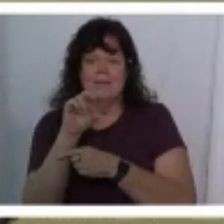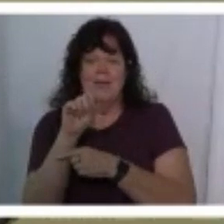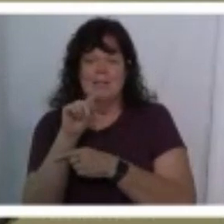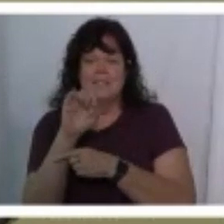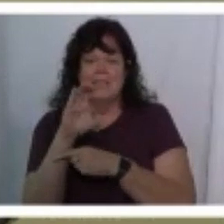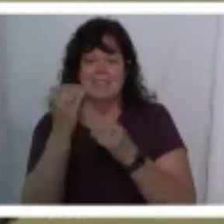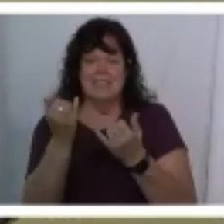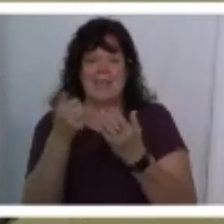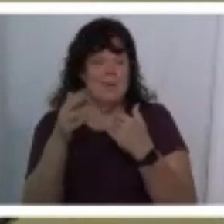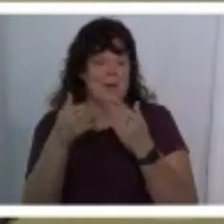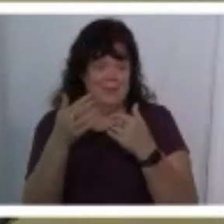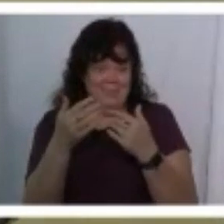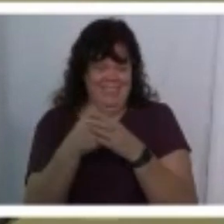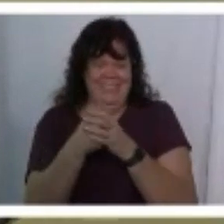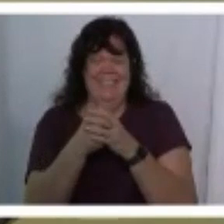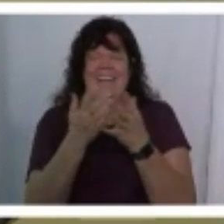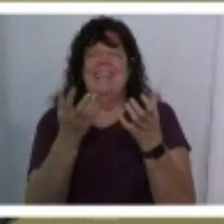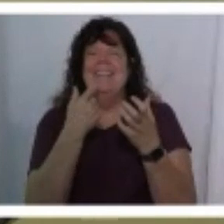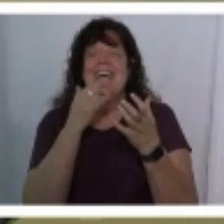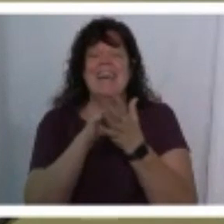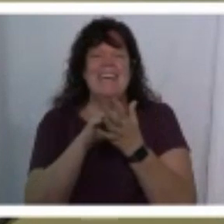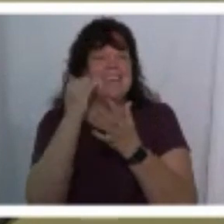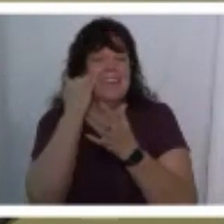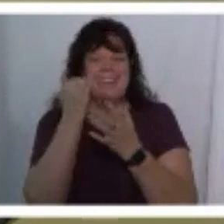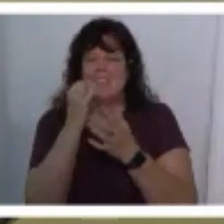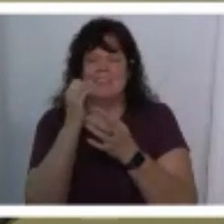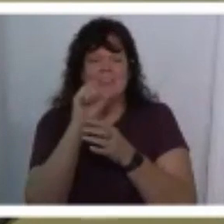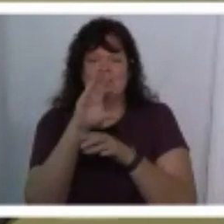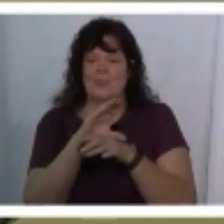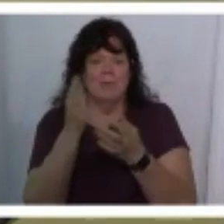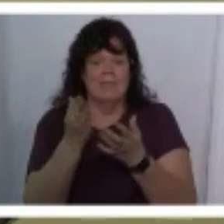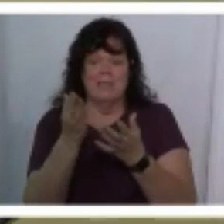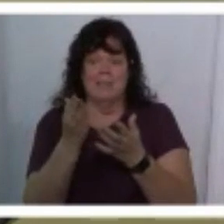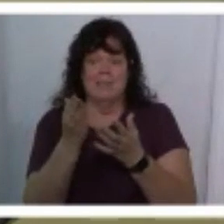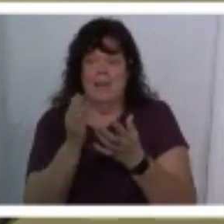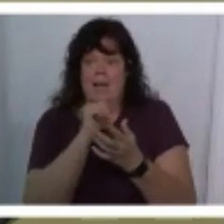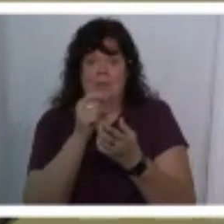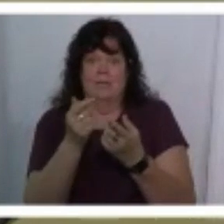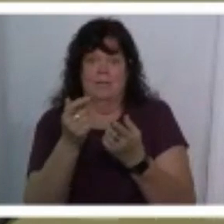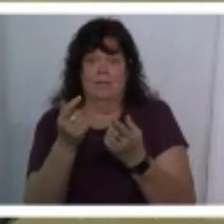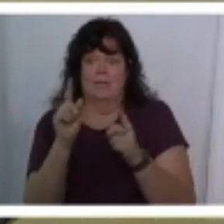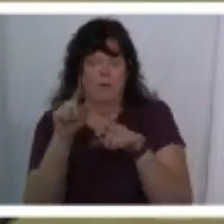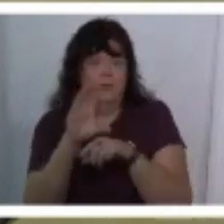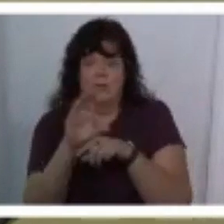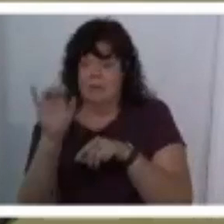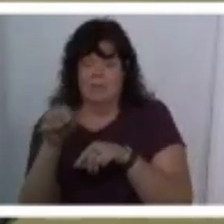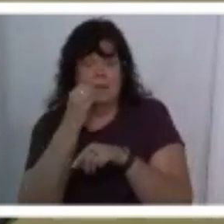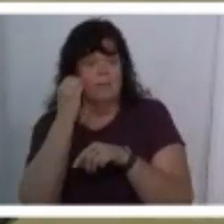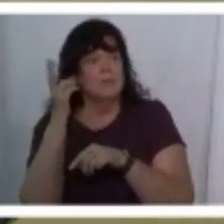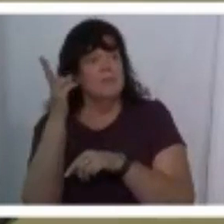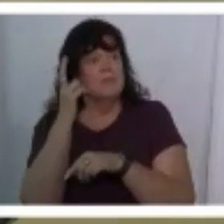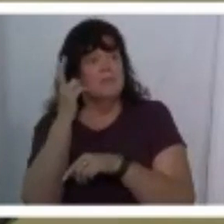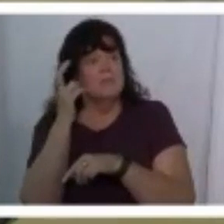or what have you um i just want to say if simplicity did not exist i would not be going to church ever i will just stay at home and just